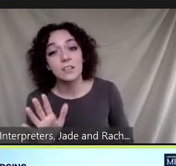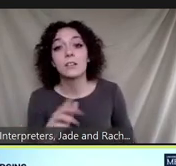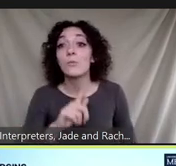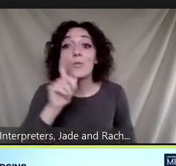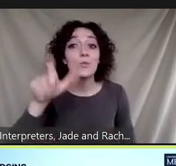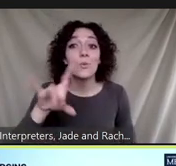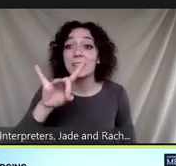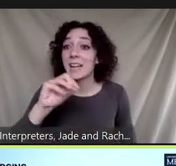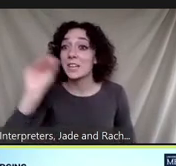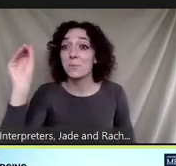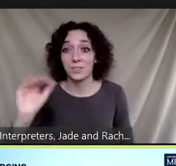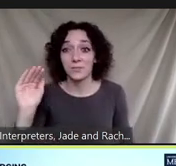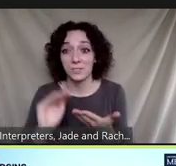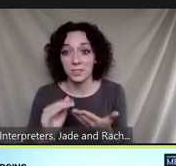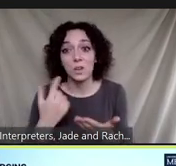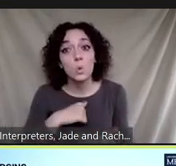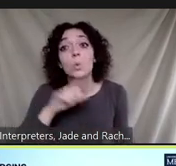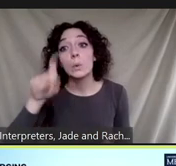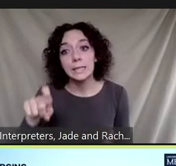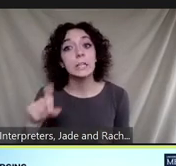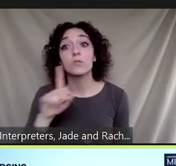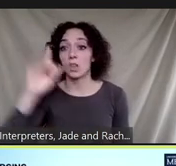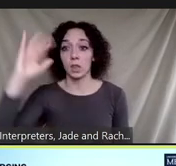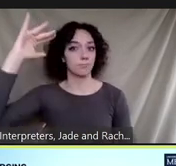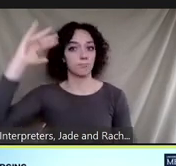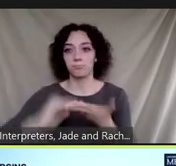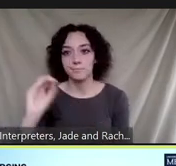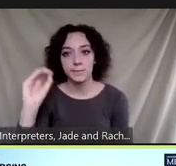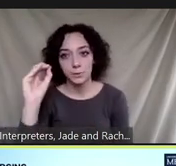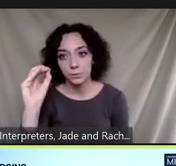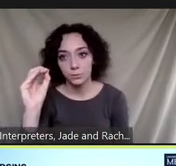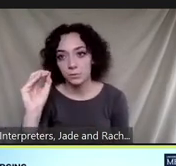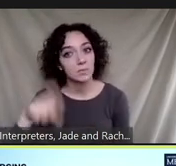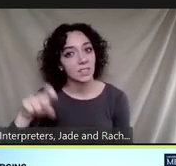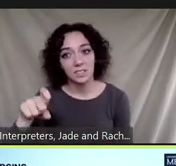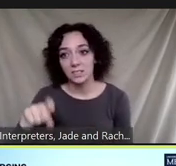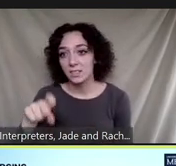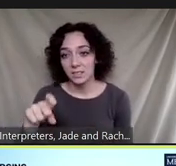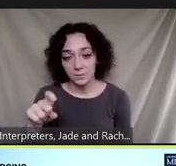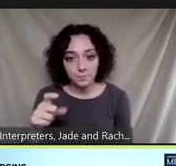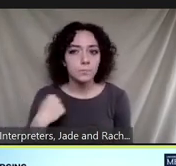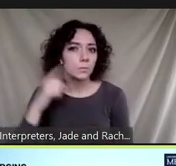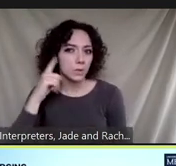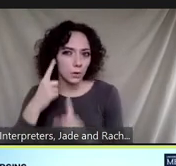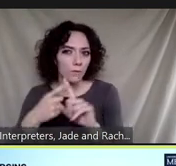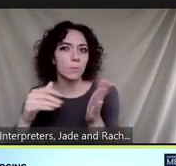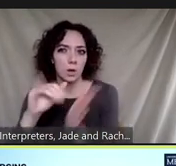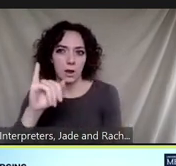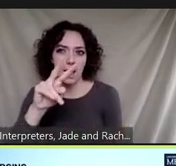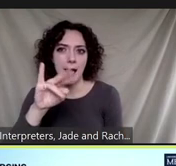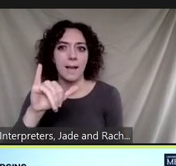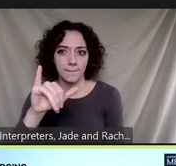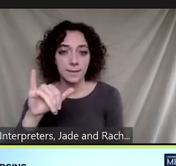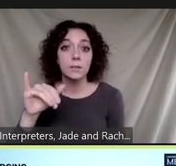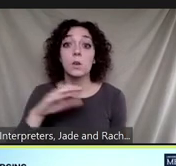reduction we need emissions to go to zero we heard from dr ivy that covet 19